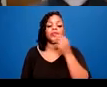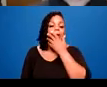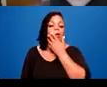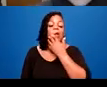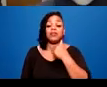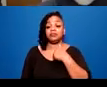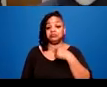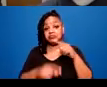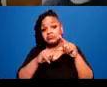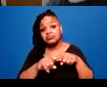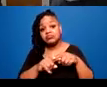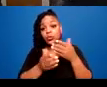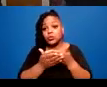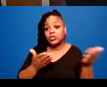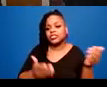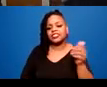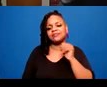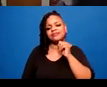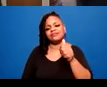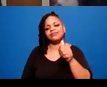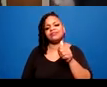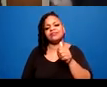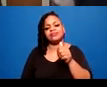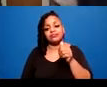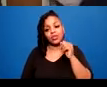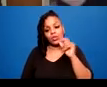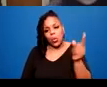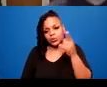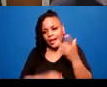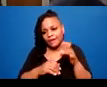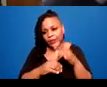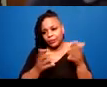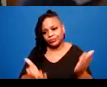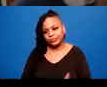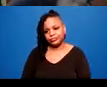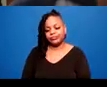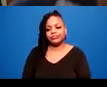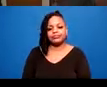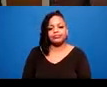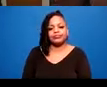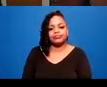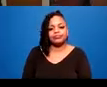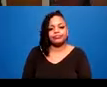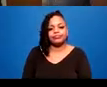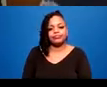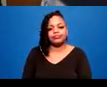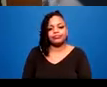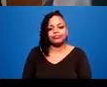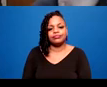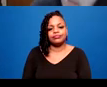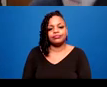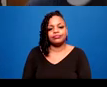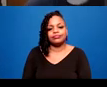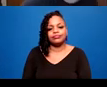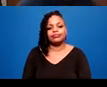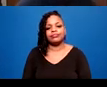not always there. I guess I had forgotten about this, but it would maybe be a good time to plug my book